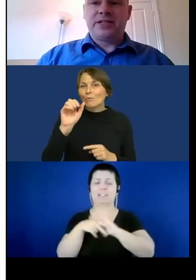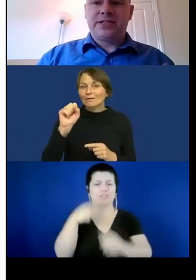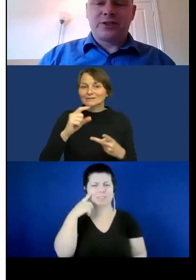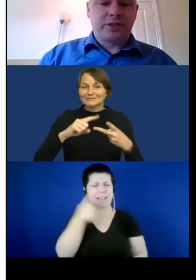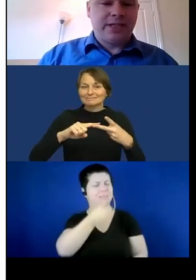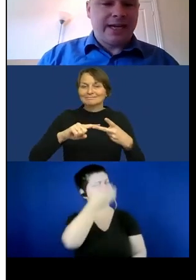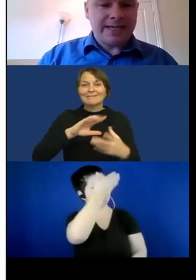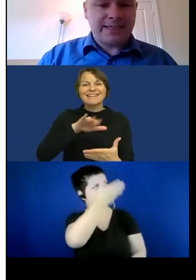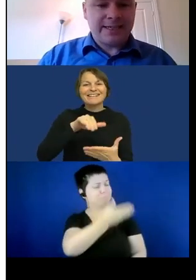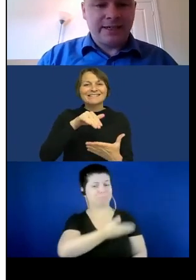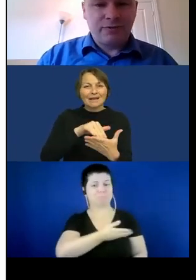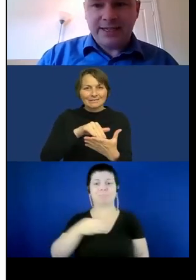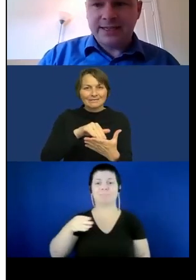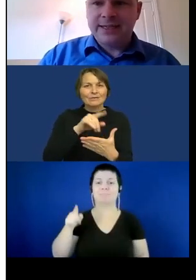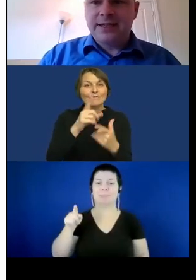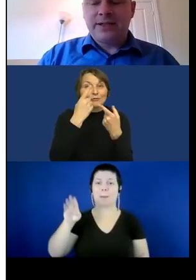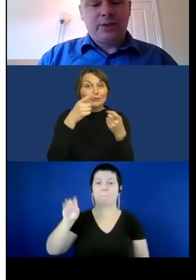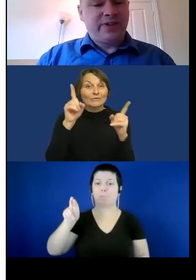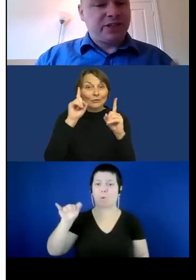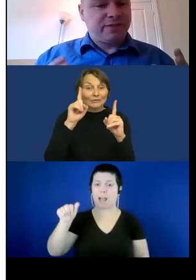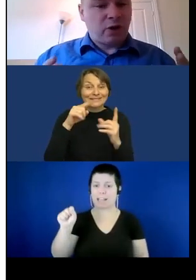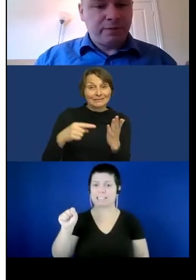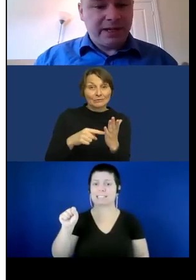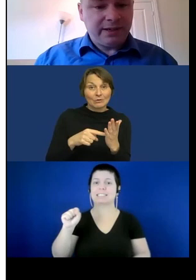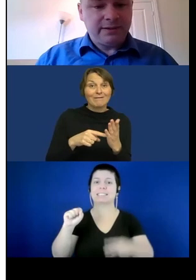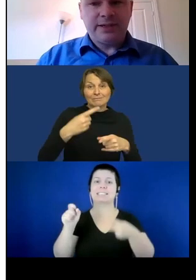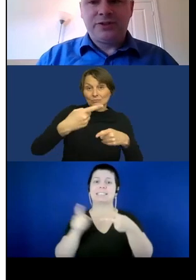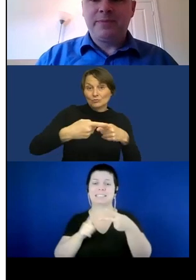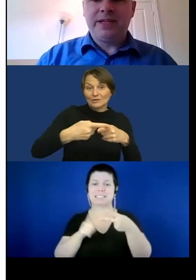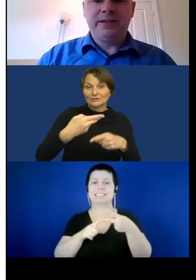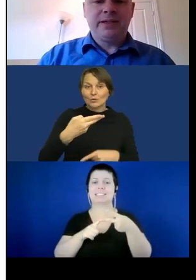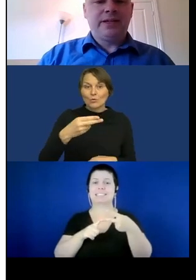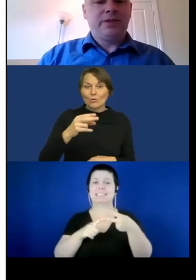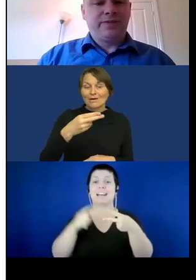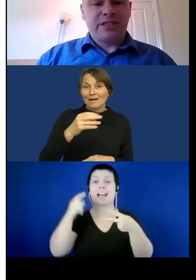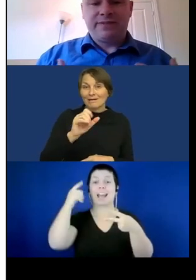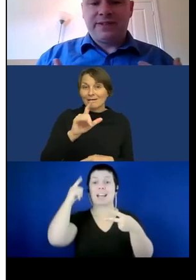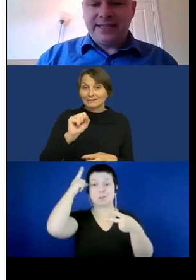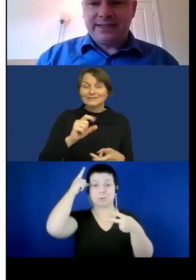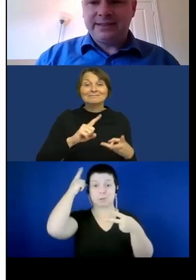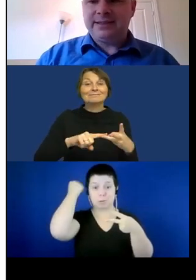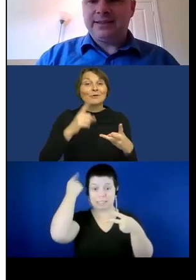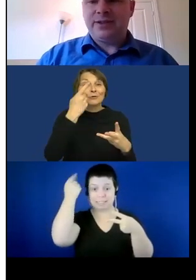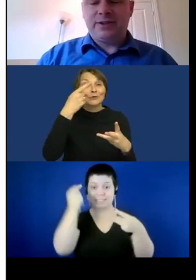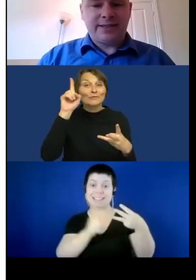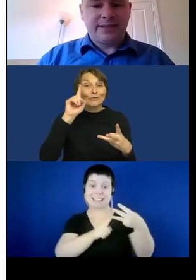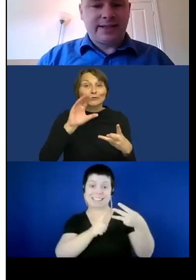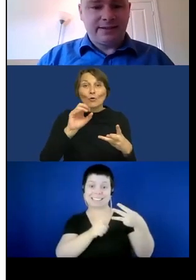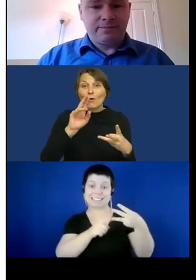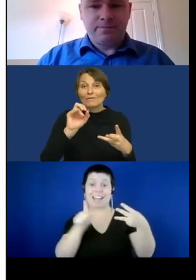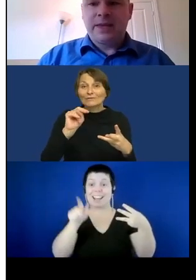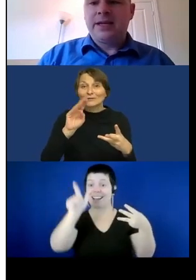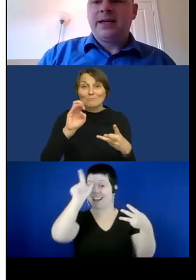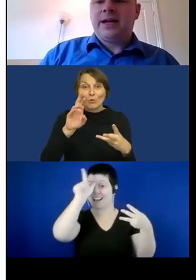for Research and Technology Hellas in Greece, University of Offenberg in Germany, University of Leeds in the United